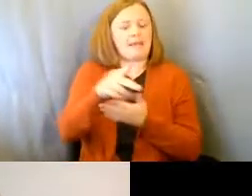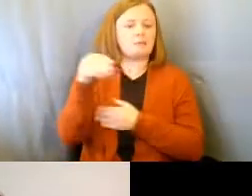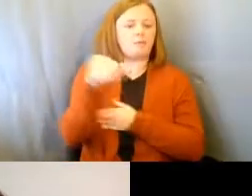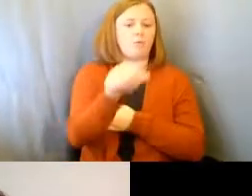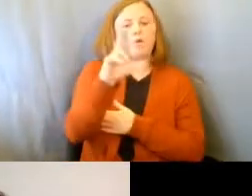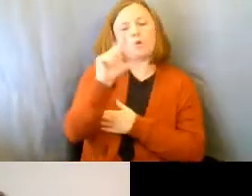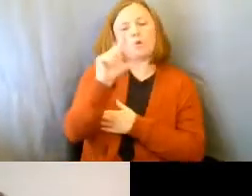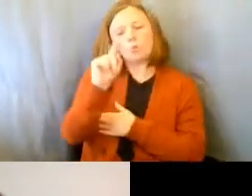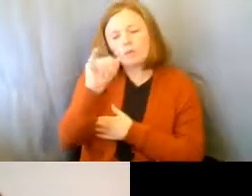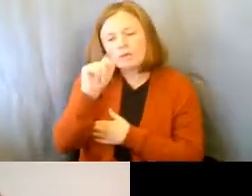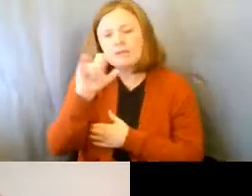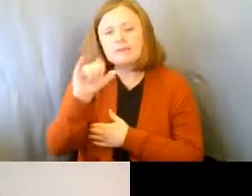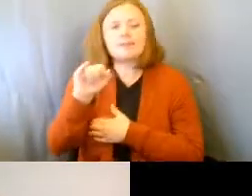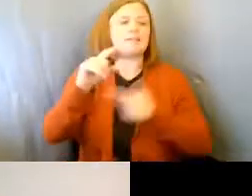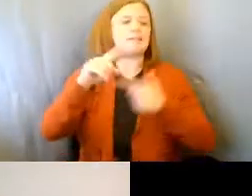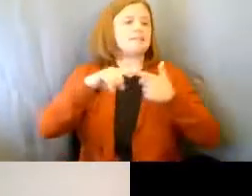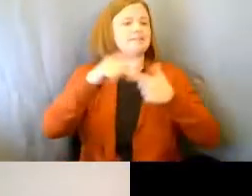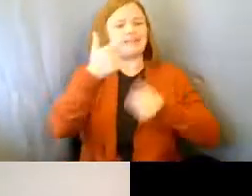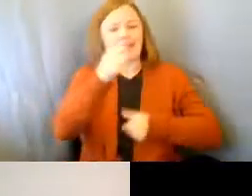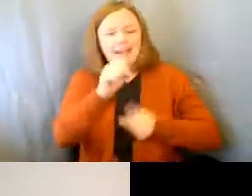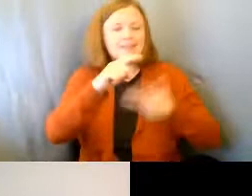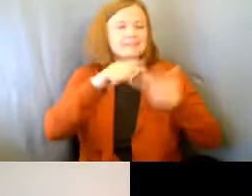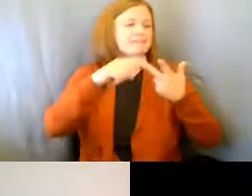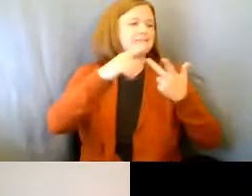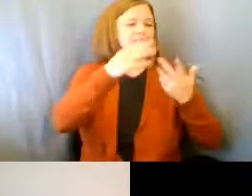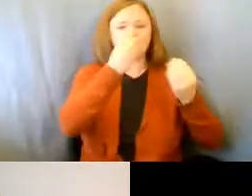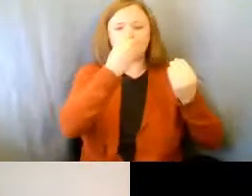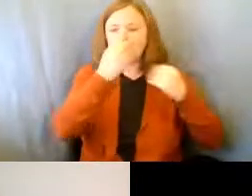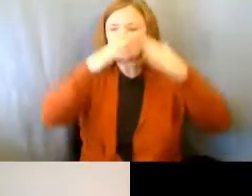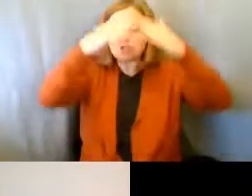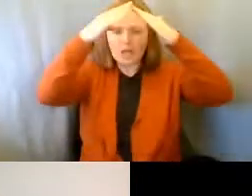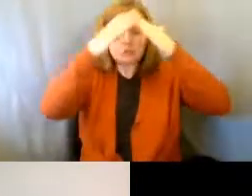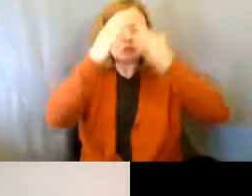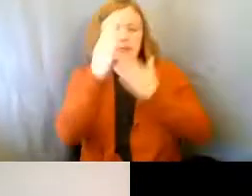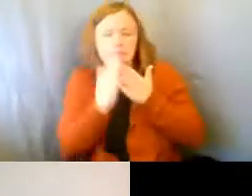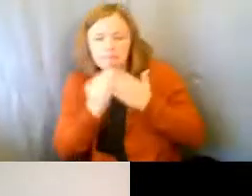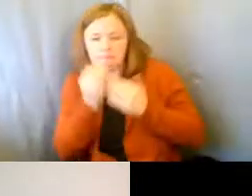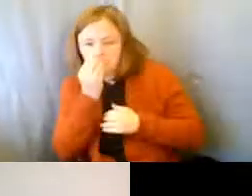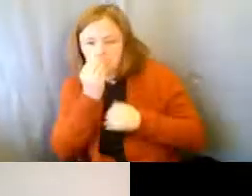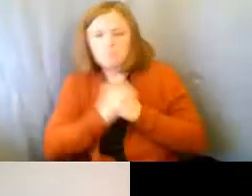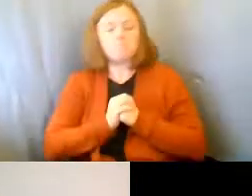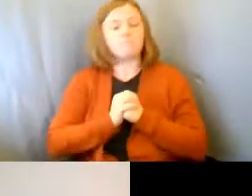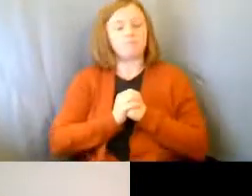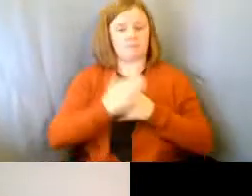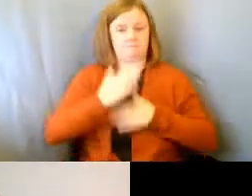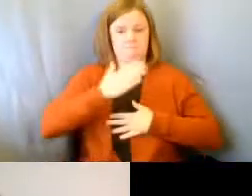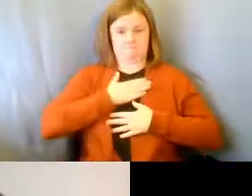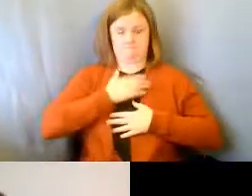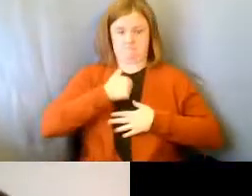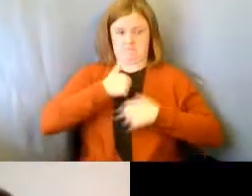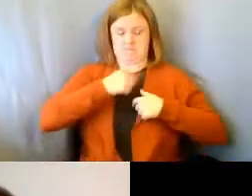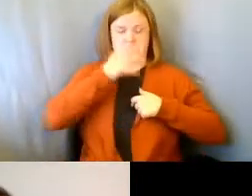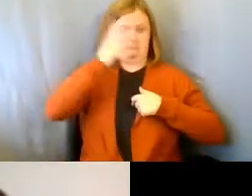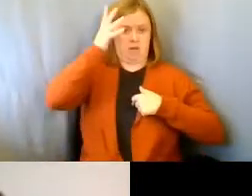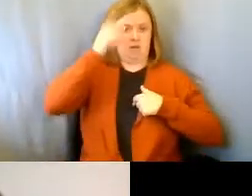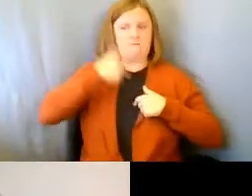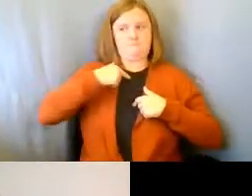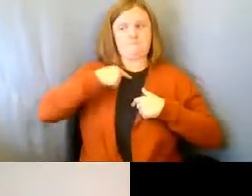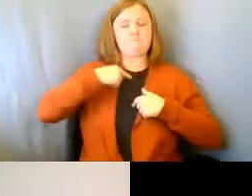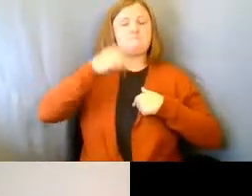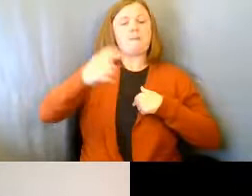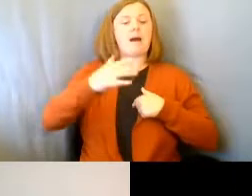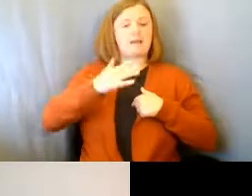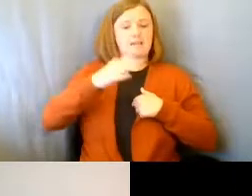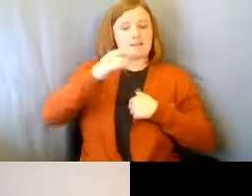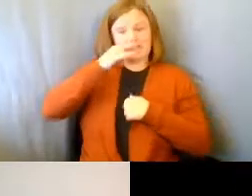and shelter and different things. If as a parent, if my child's living at home with me at age